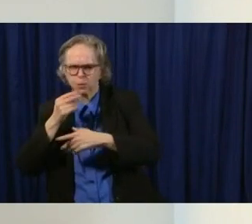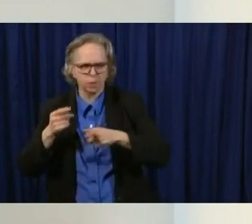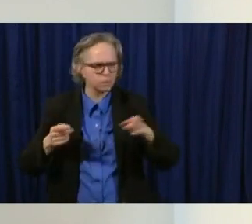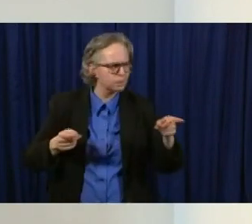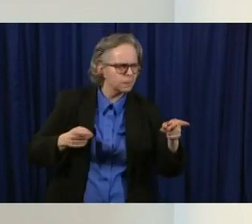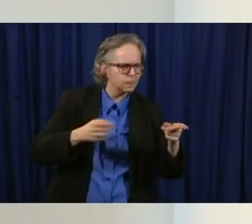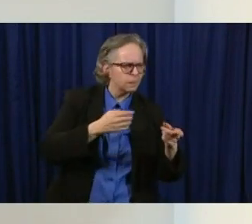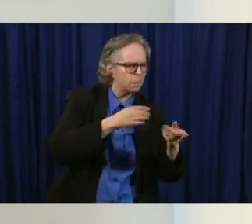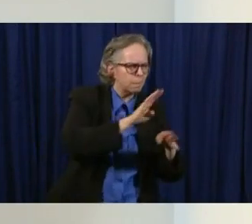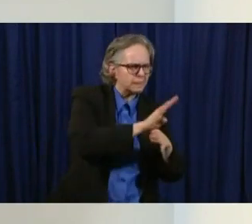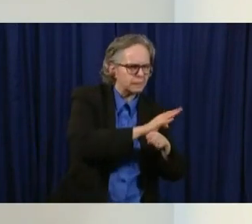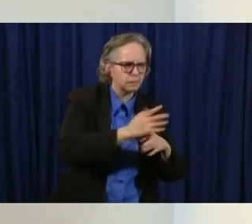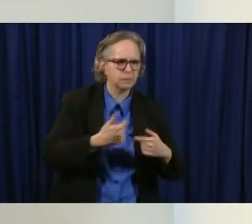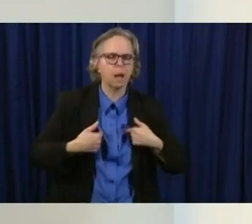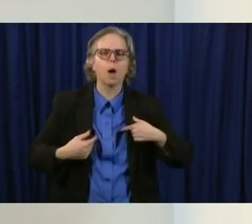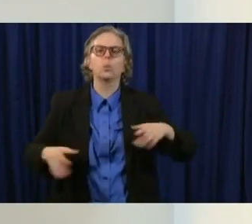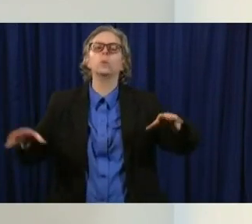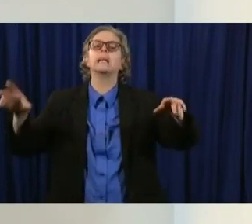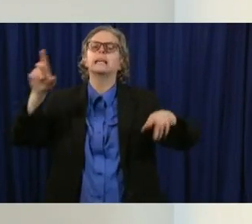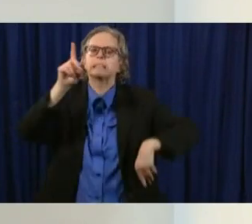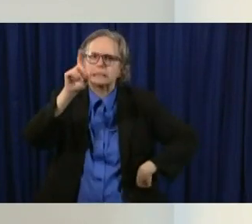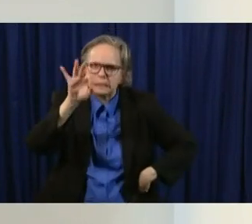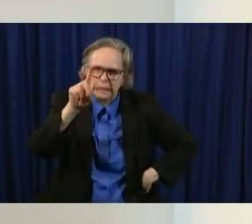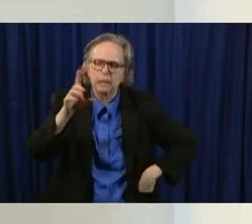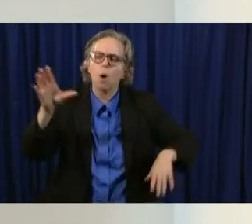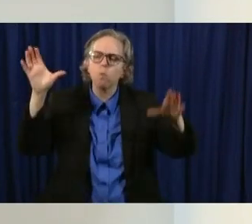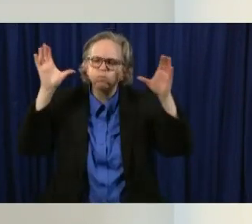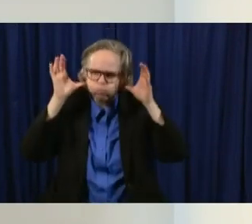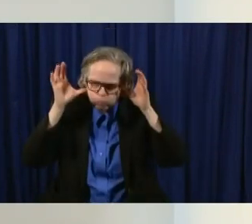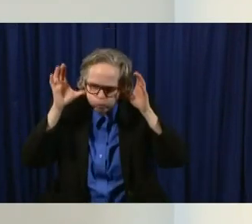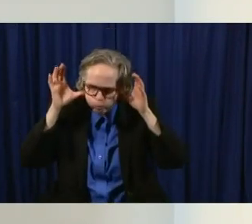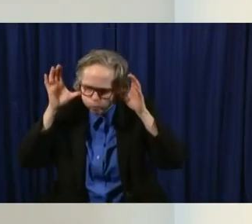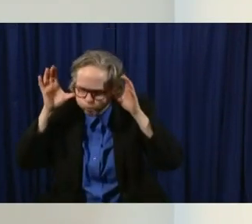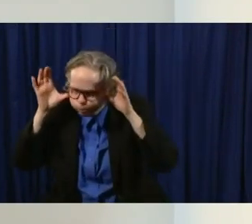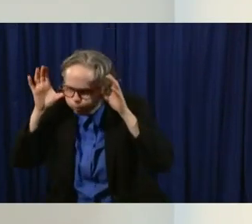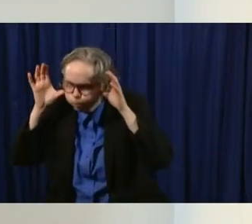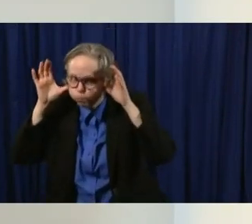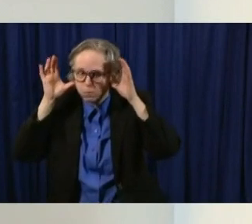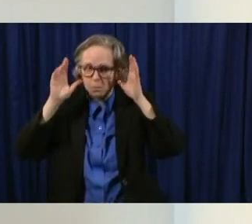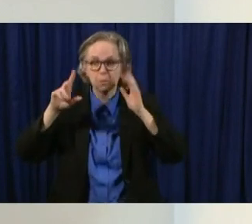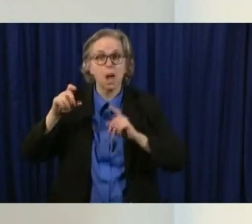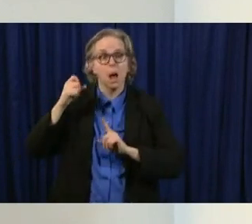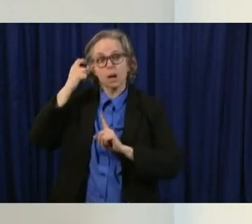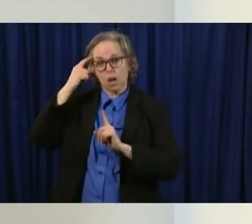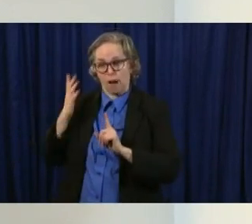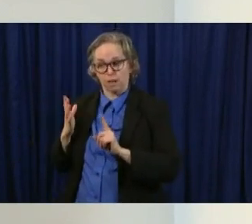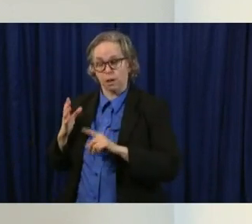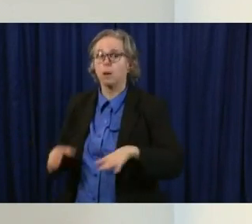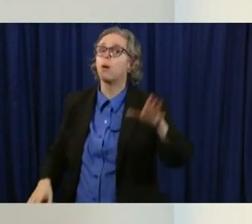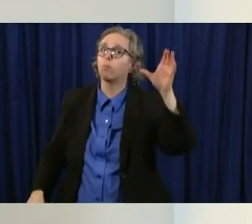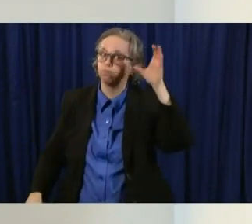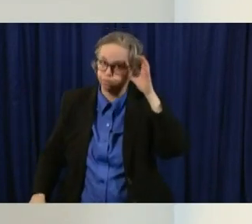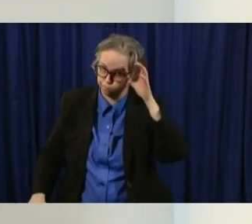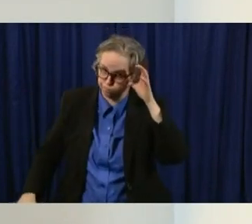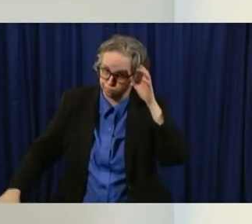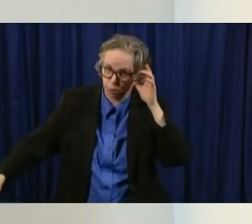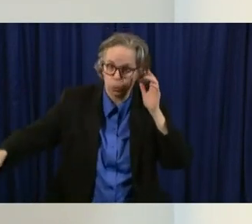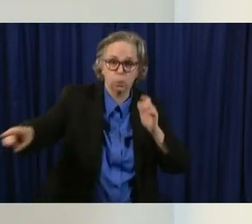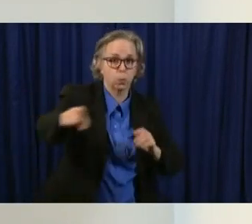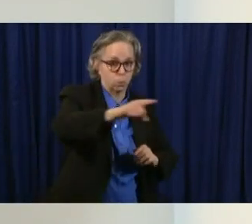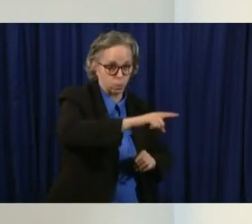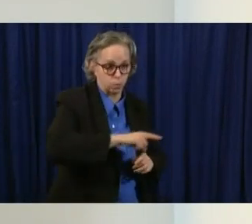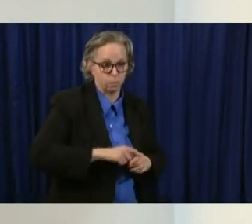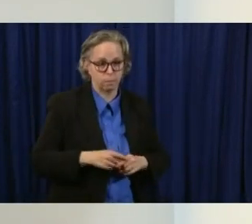and the governor heard them. Uh, the governor heard them lots, uh, and lots of times. And we're trying to balance